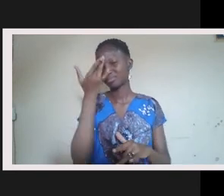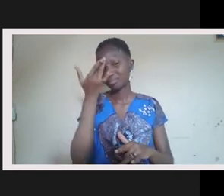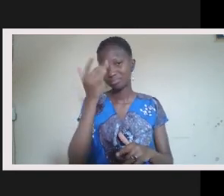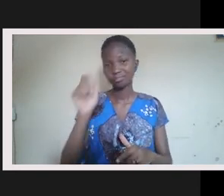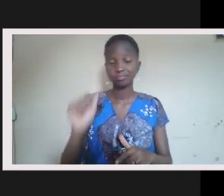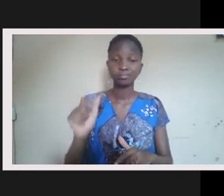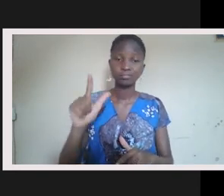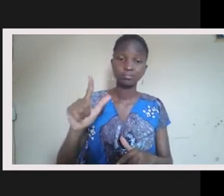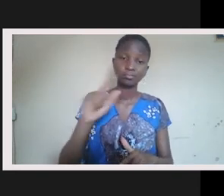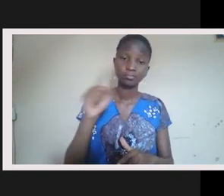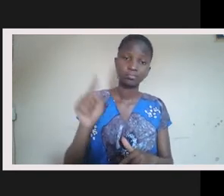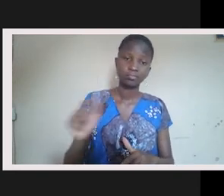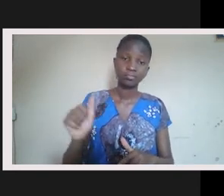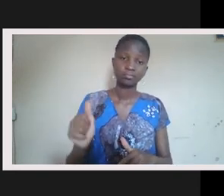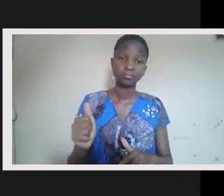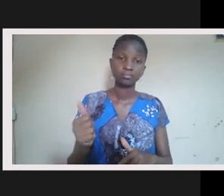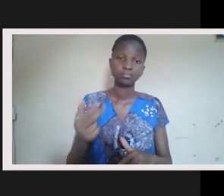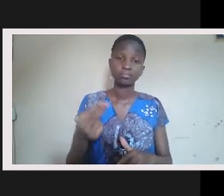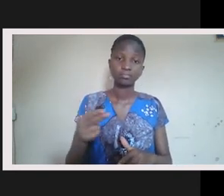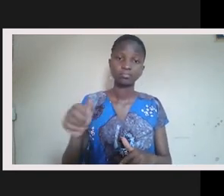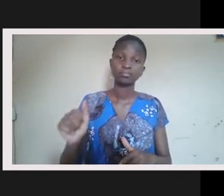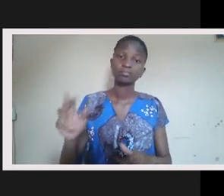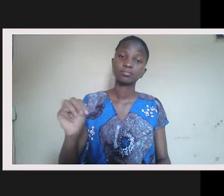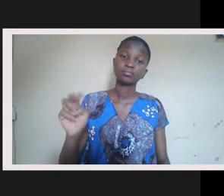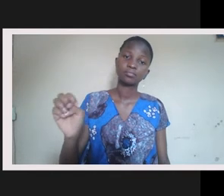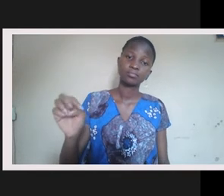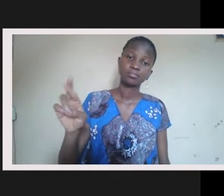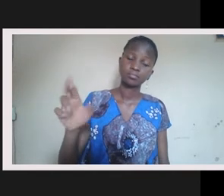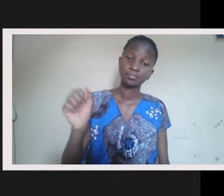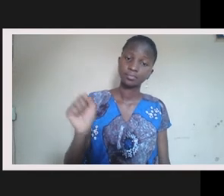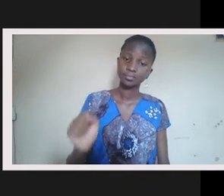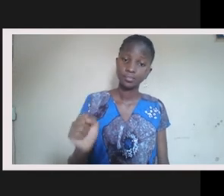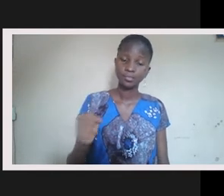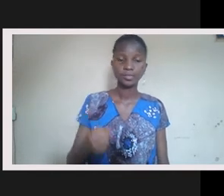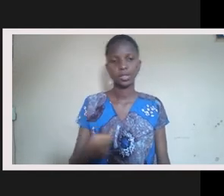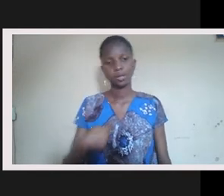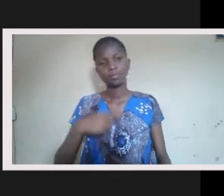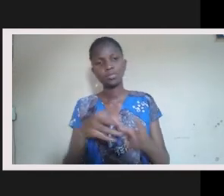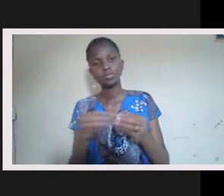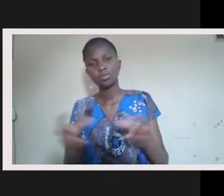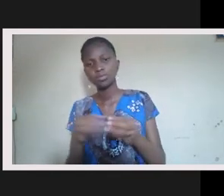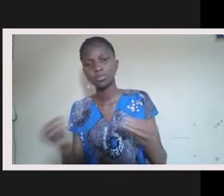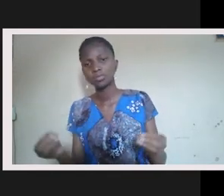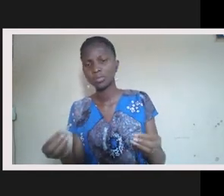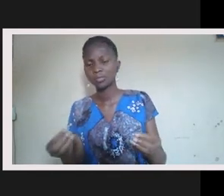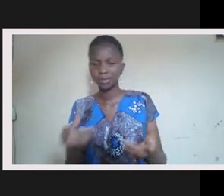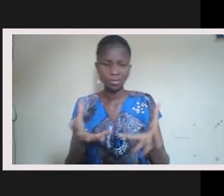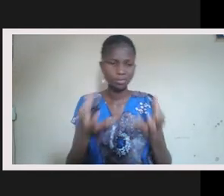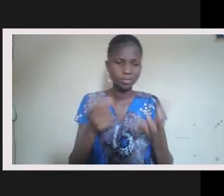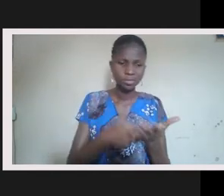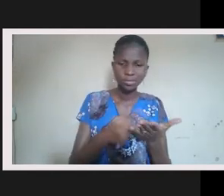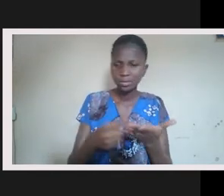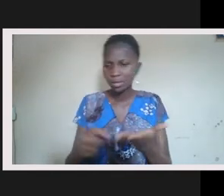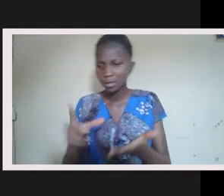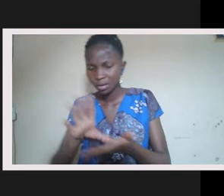to talk to her about it. But I spoke about it with my mom, about it to my mom. And she said, you know what, Carm? She said, we never